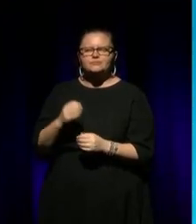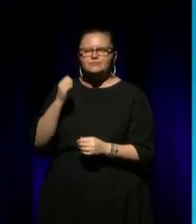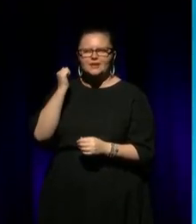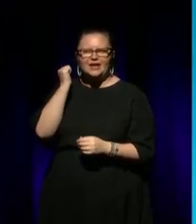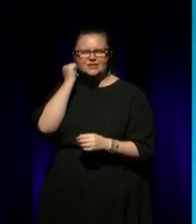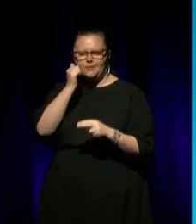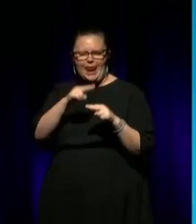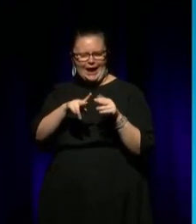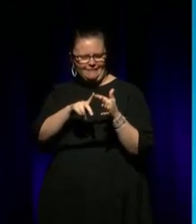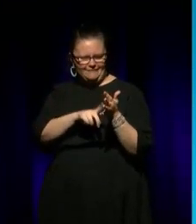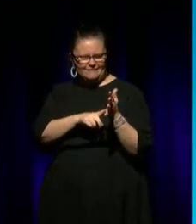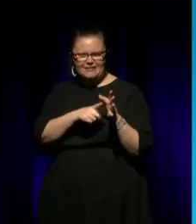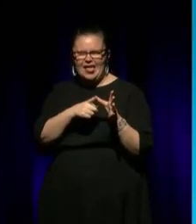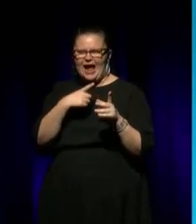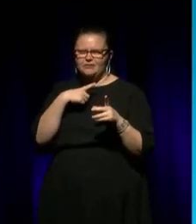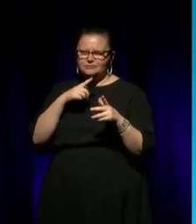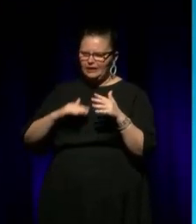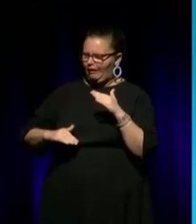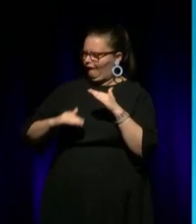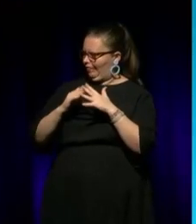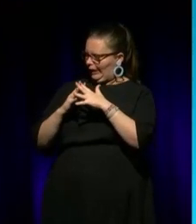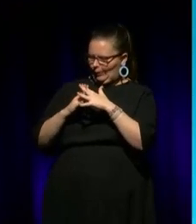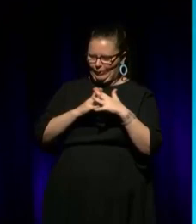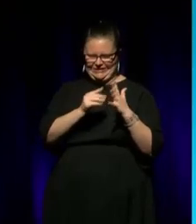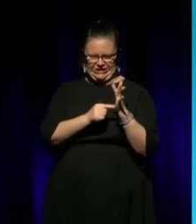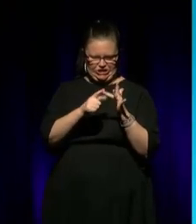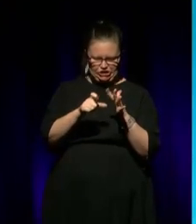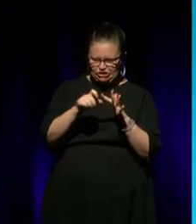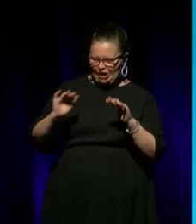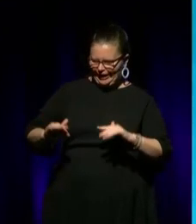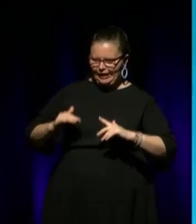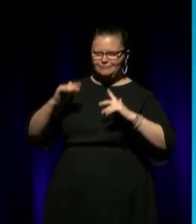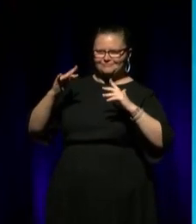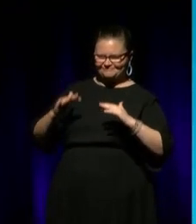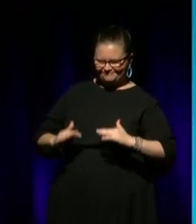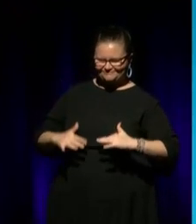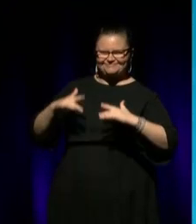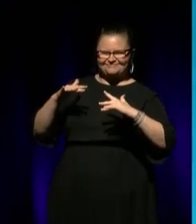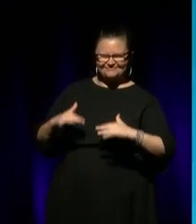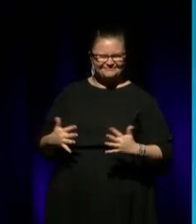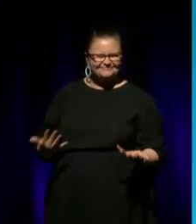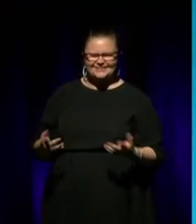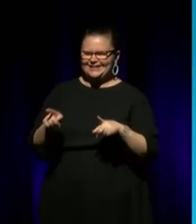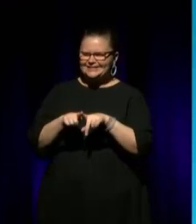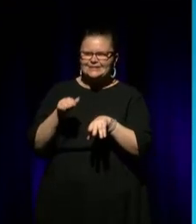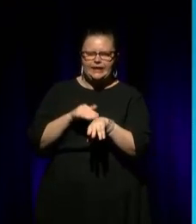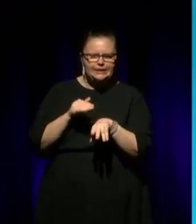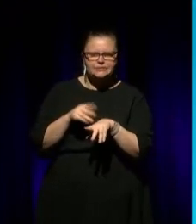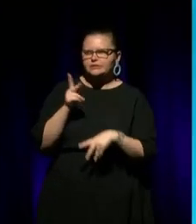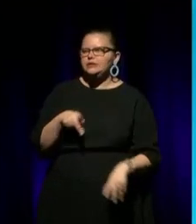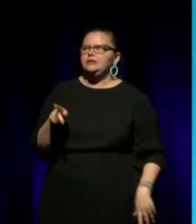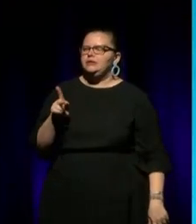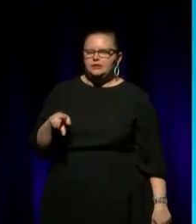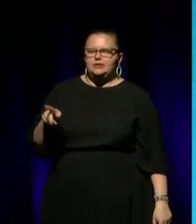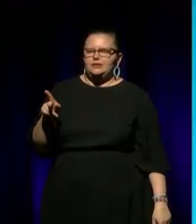resilient, because we put up with the western tide. It comes in, and it goes away. Our same issues get played out constantly. They